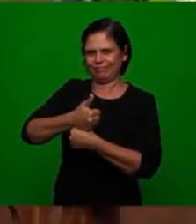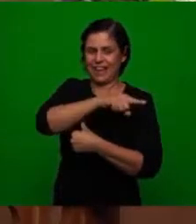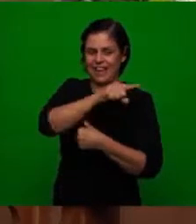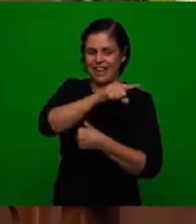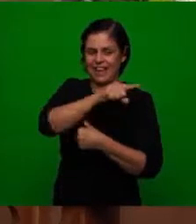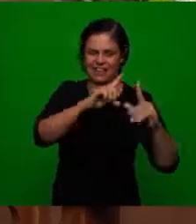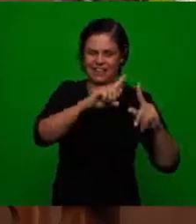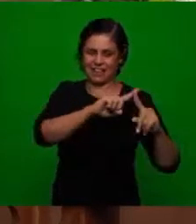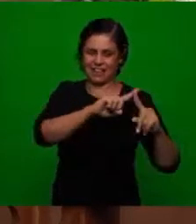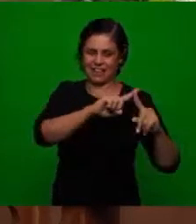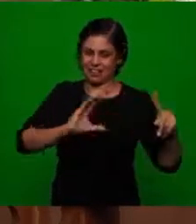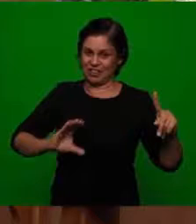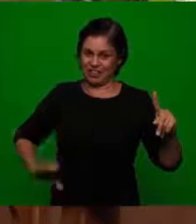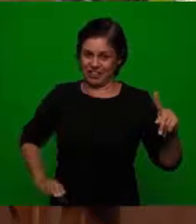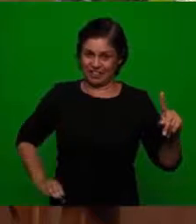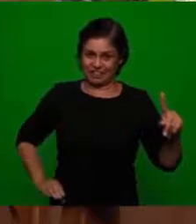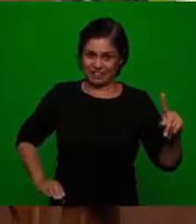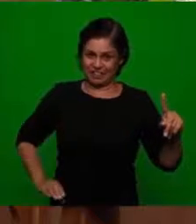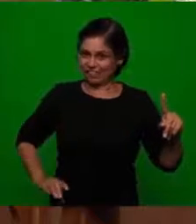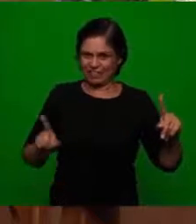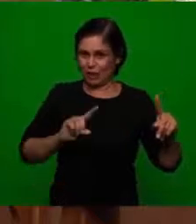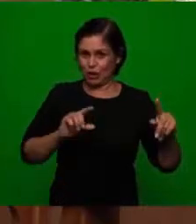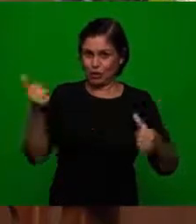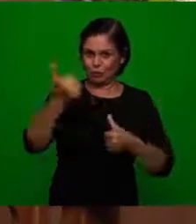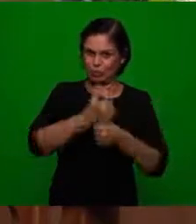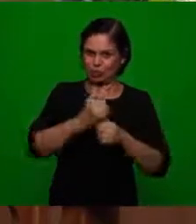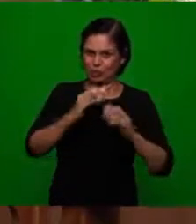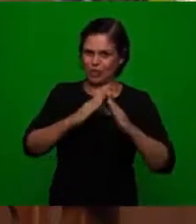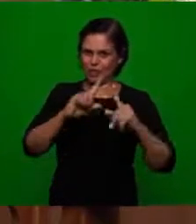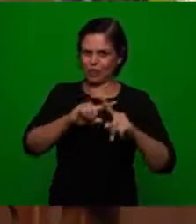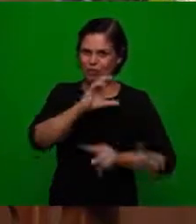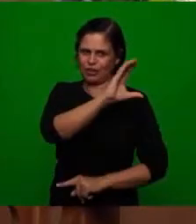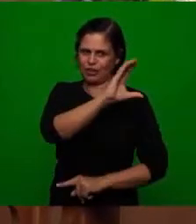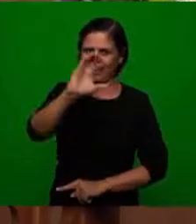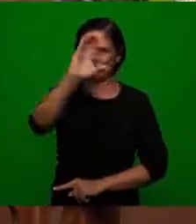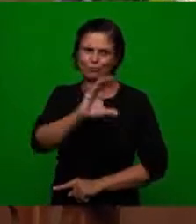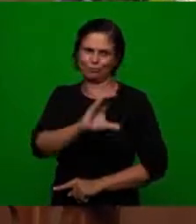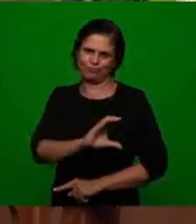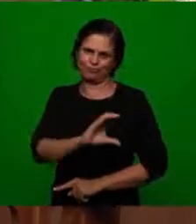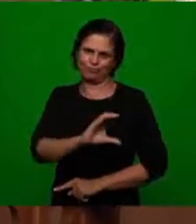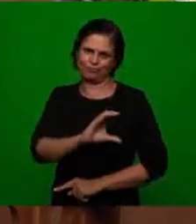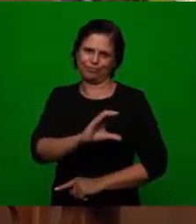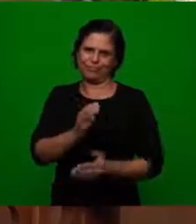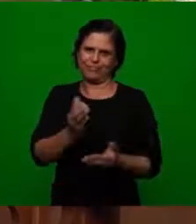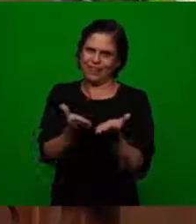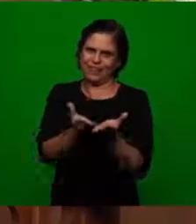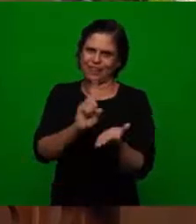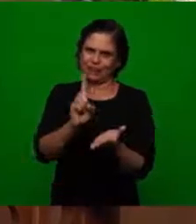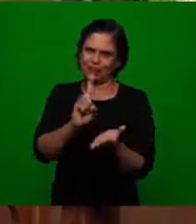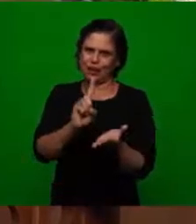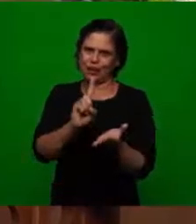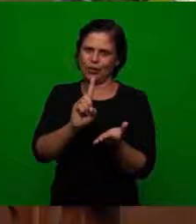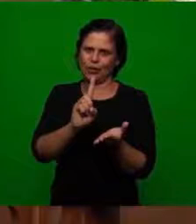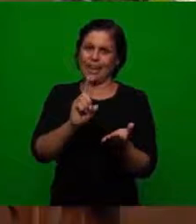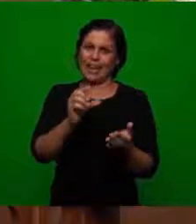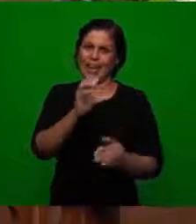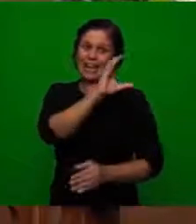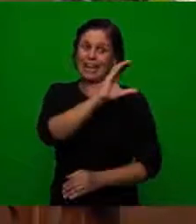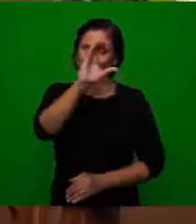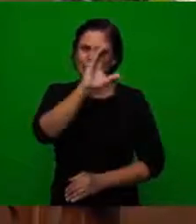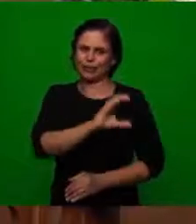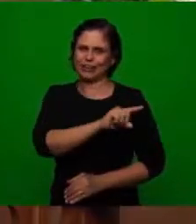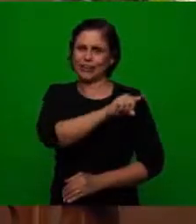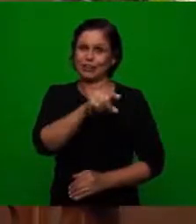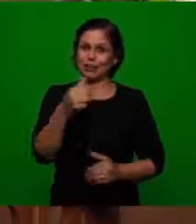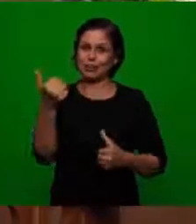church of Christ to become just a catholic church it was no longer a Christian church it was just a catholic